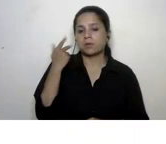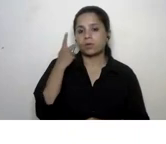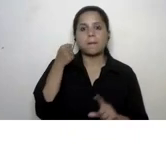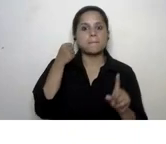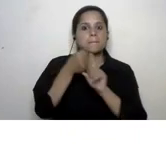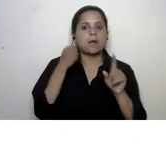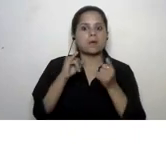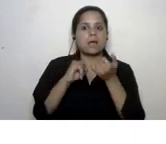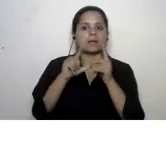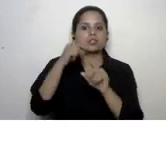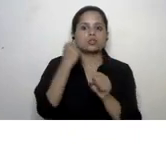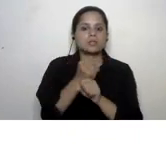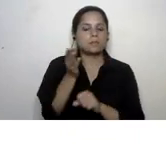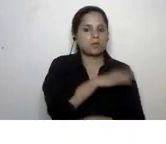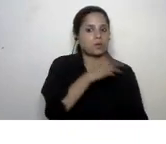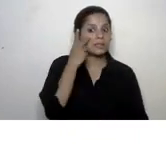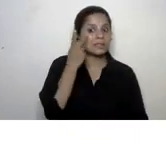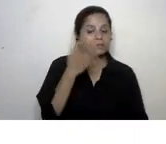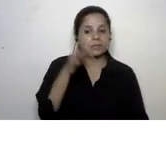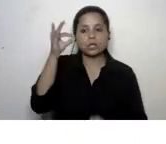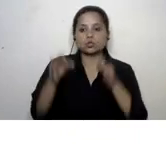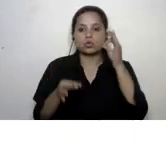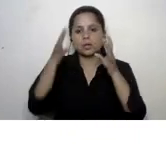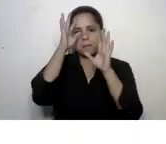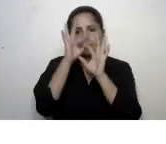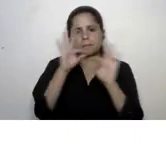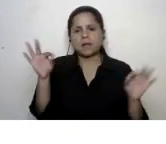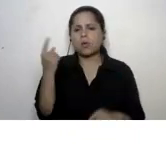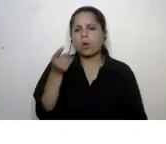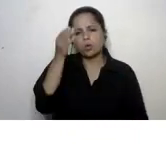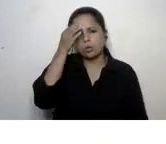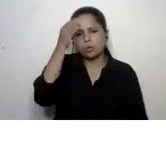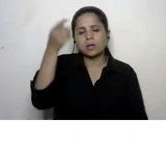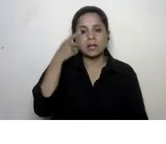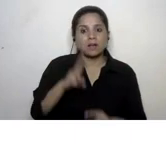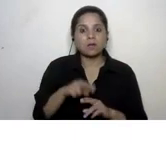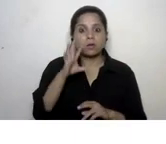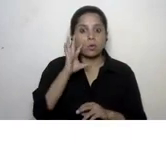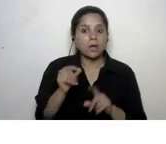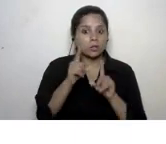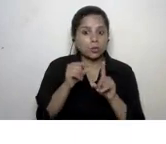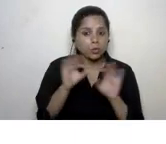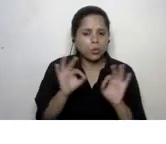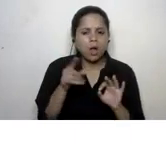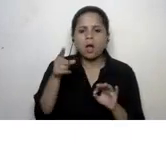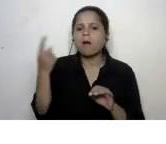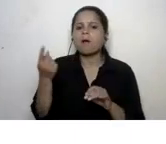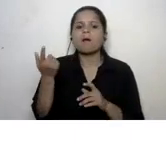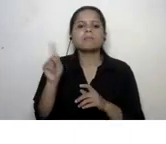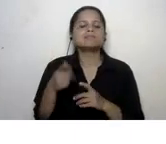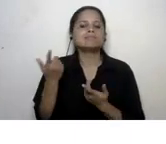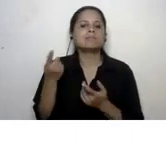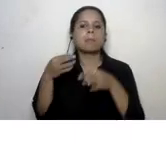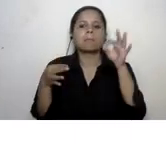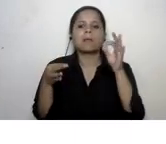of the sbds earlier justice and peace are only concepts unless they are put into practice so you as teachers you must be having